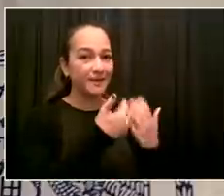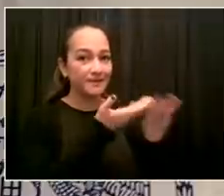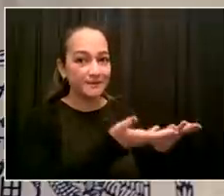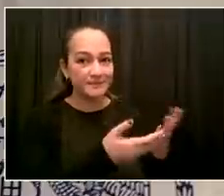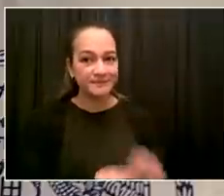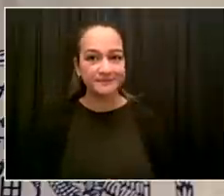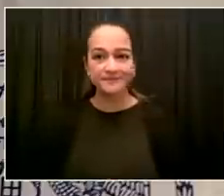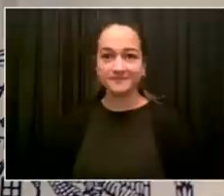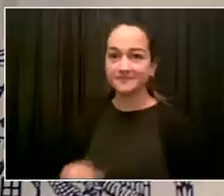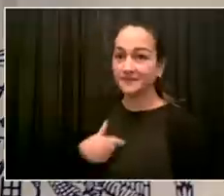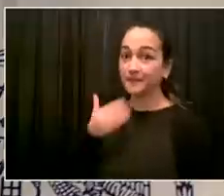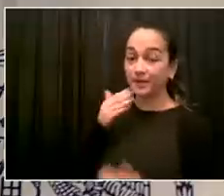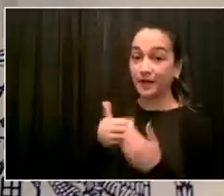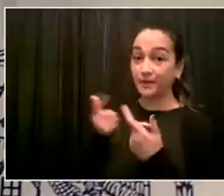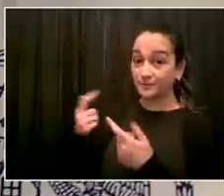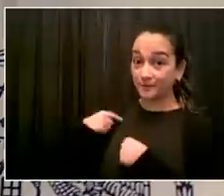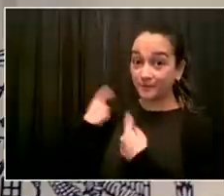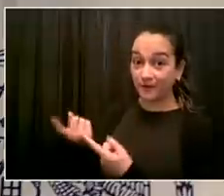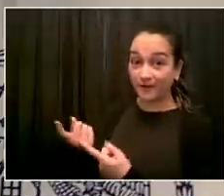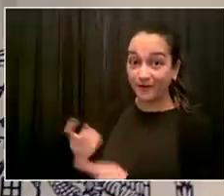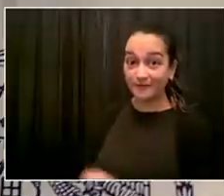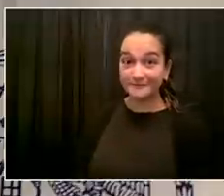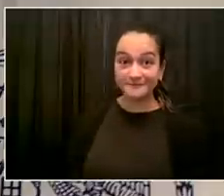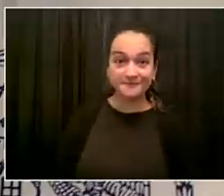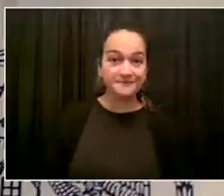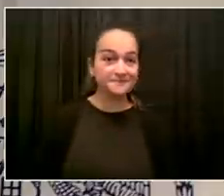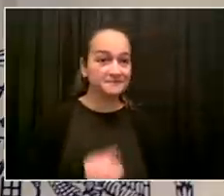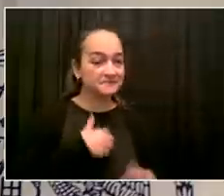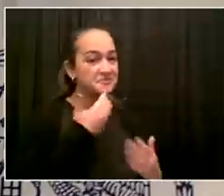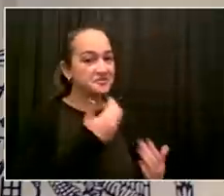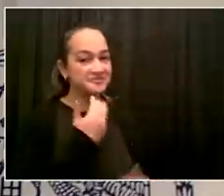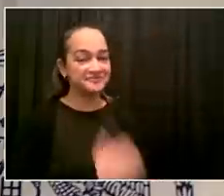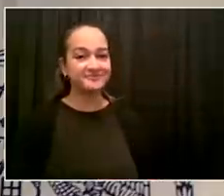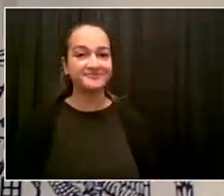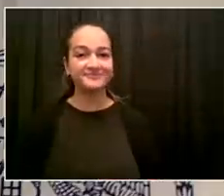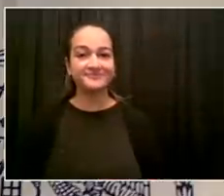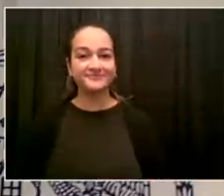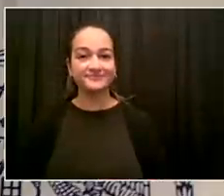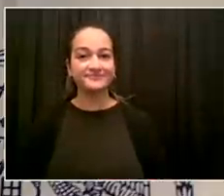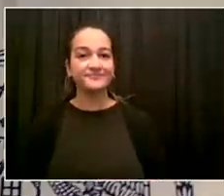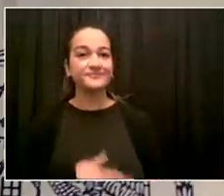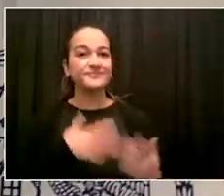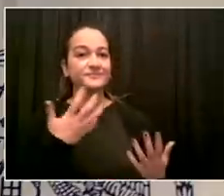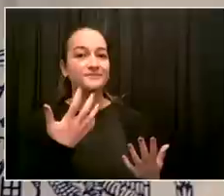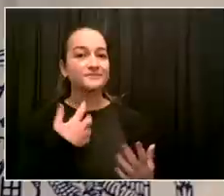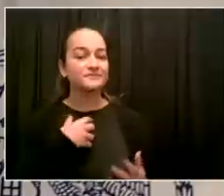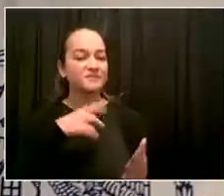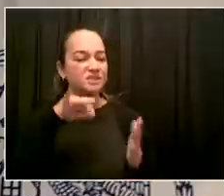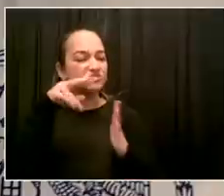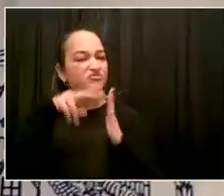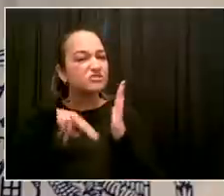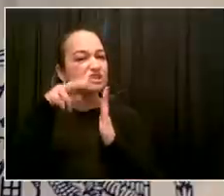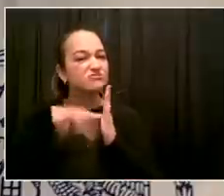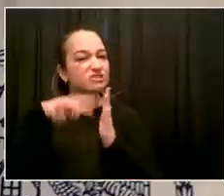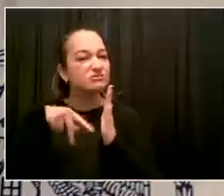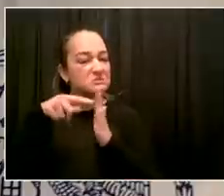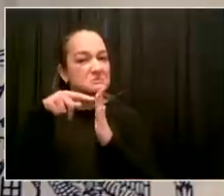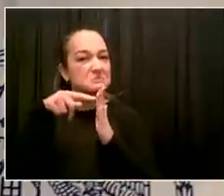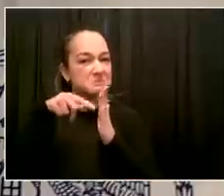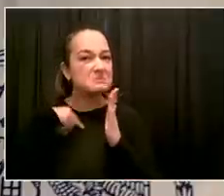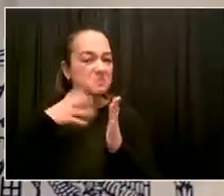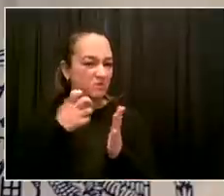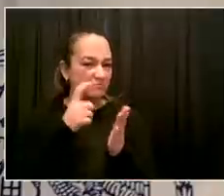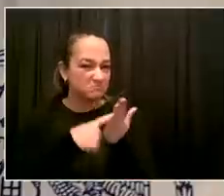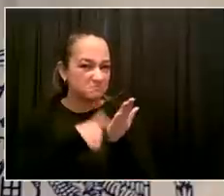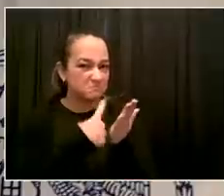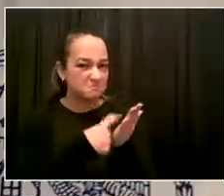I'm doing well. I'm really interested to see this report. I'm just starting to go through and formulate